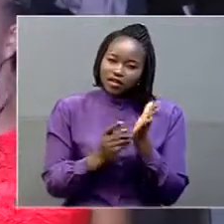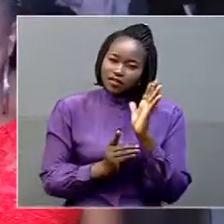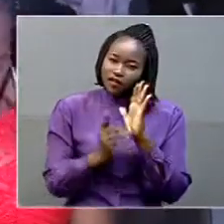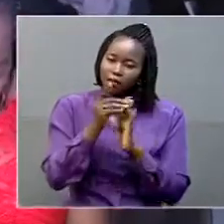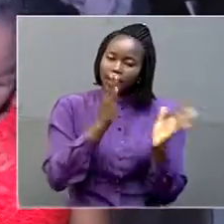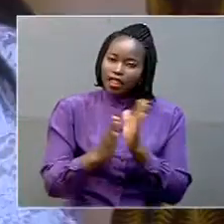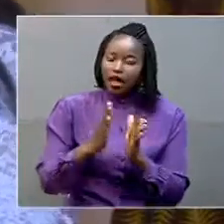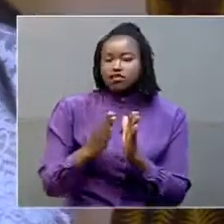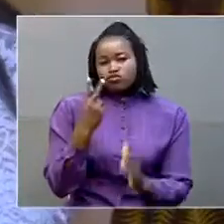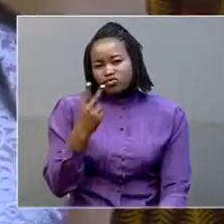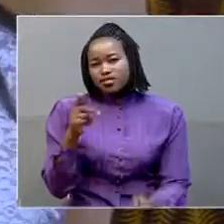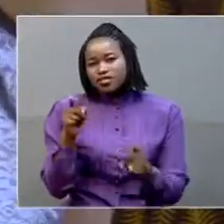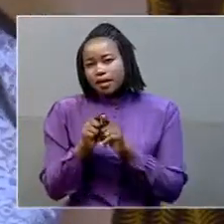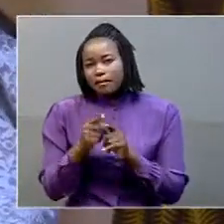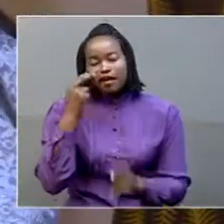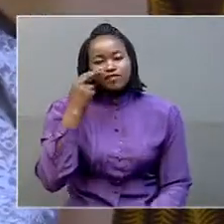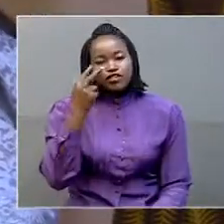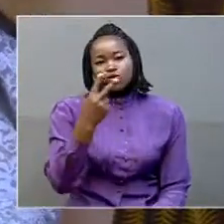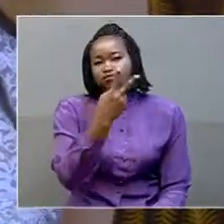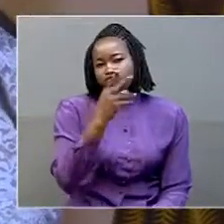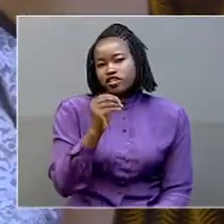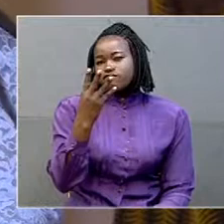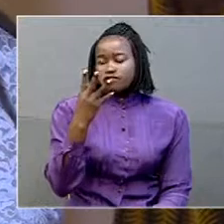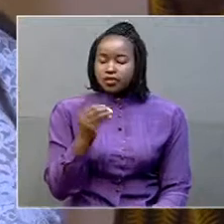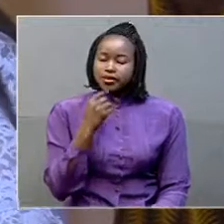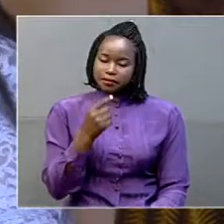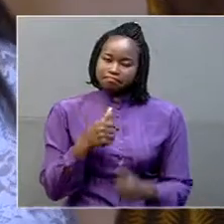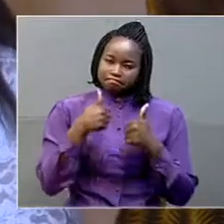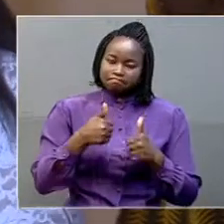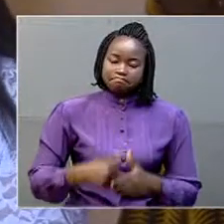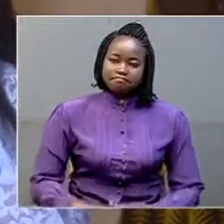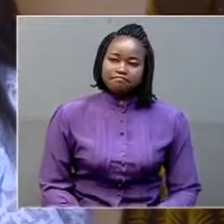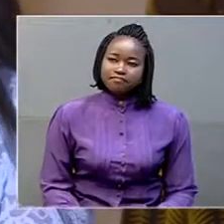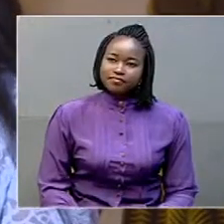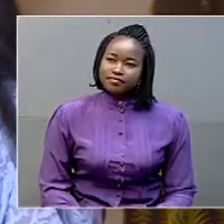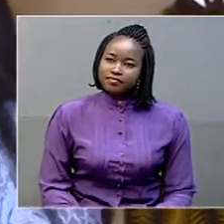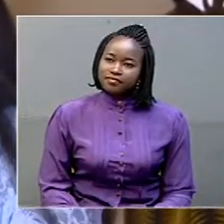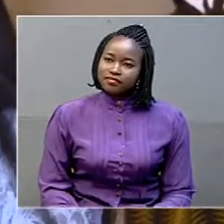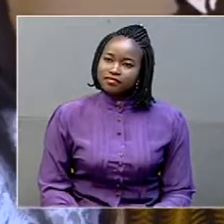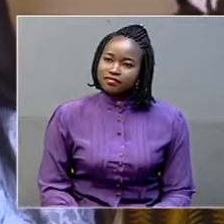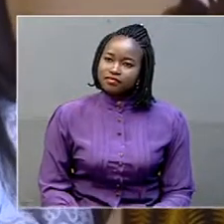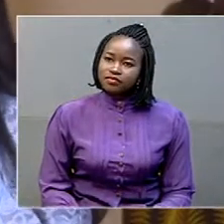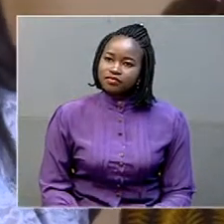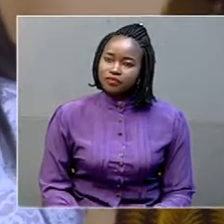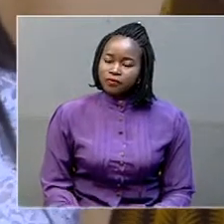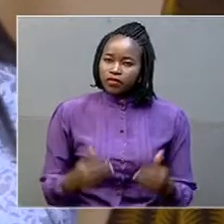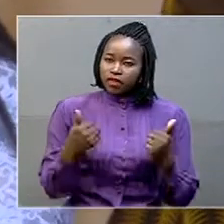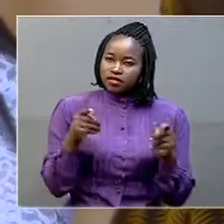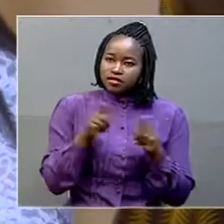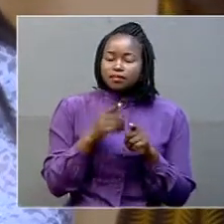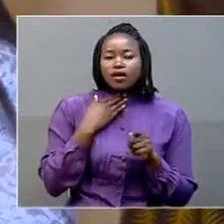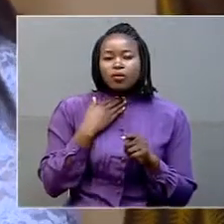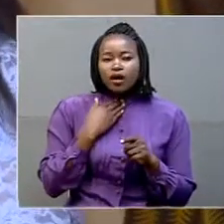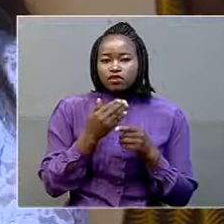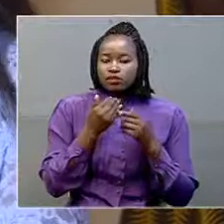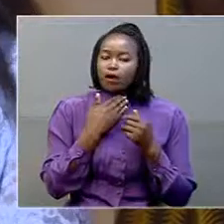2040. It was the first time ever that a United Nations held a summit on refugees in a host